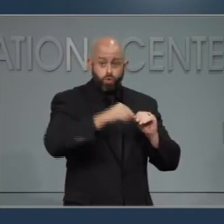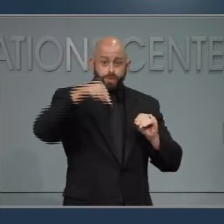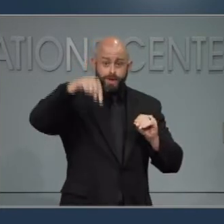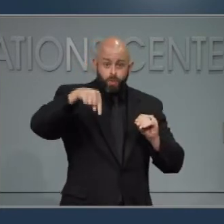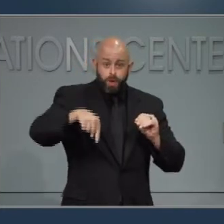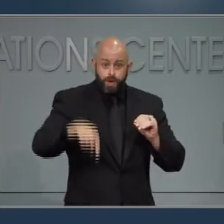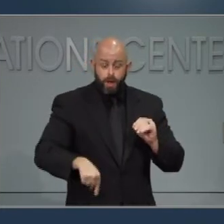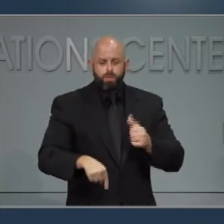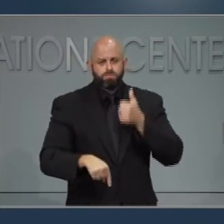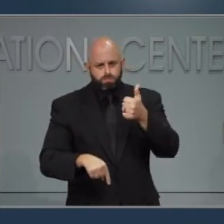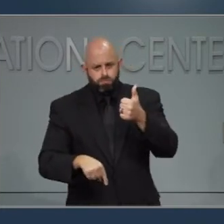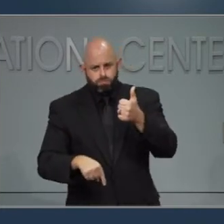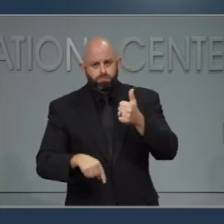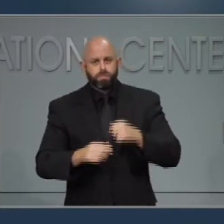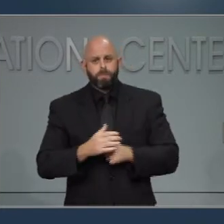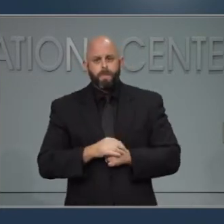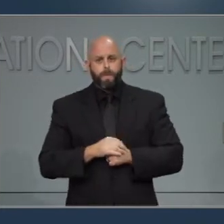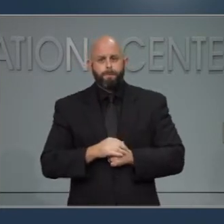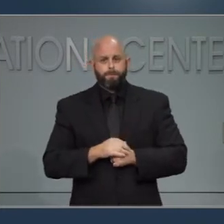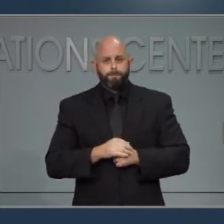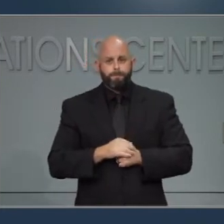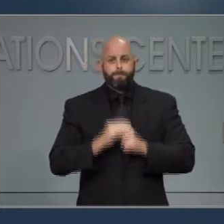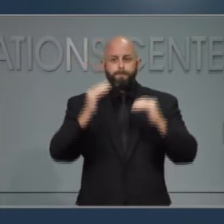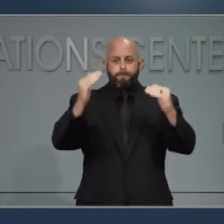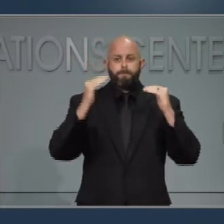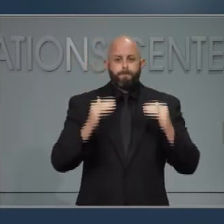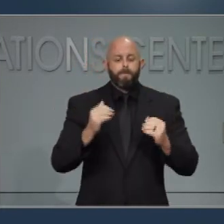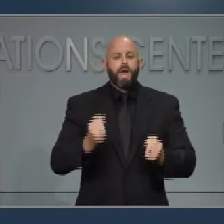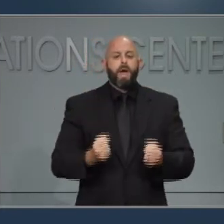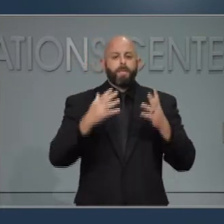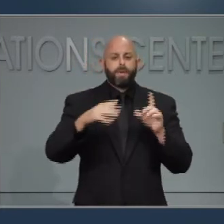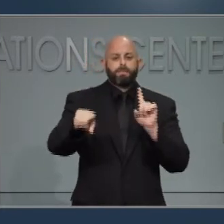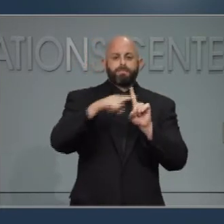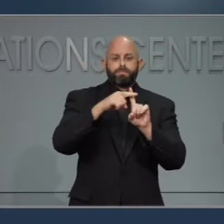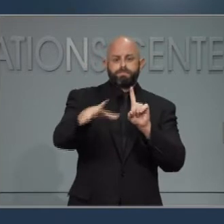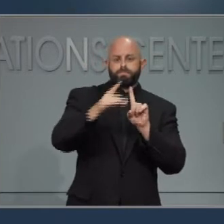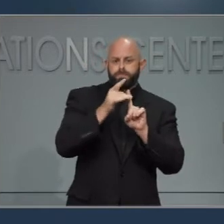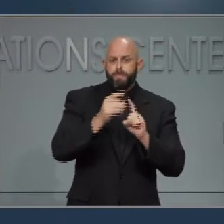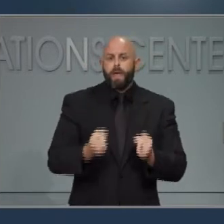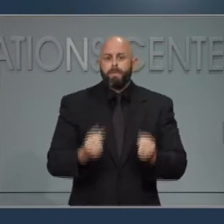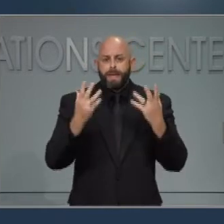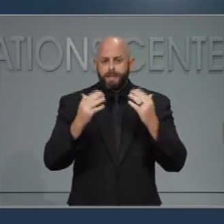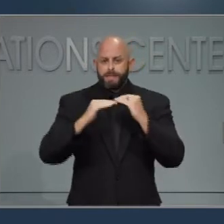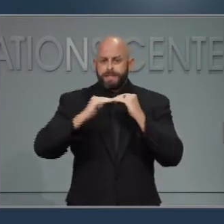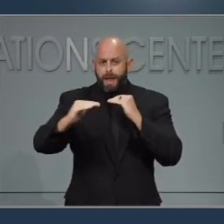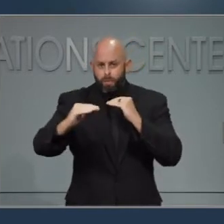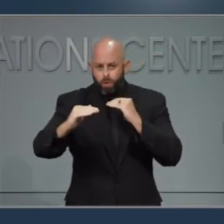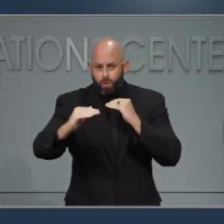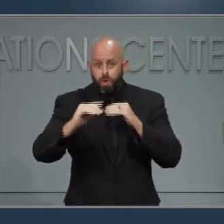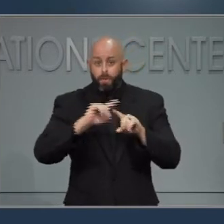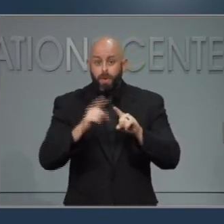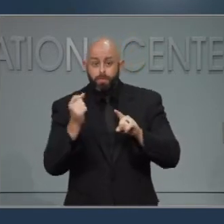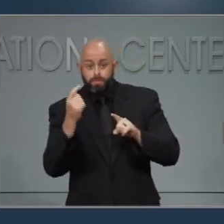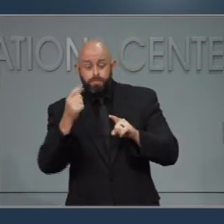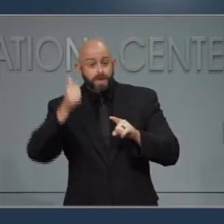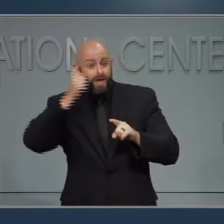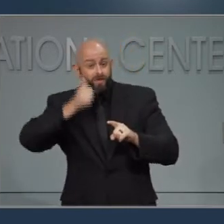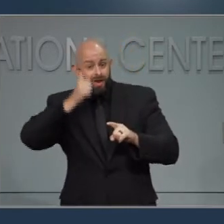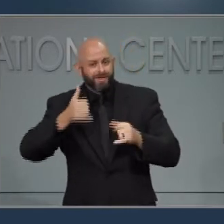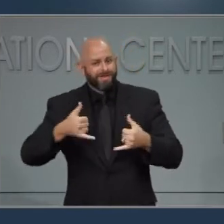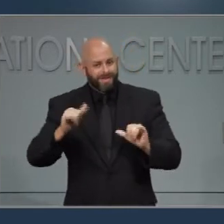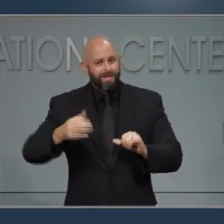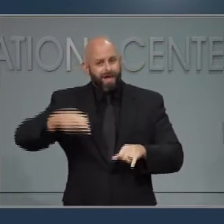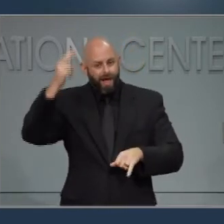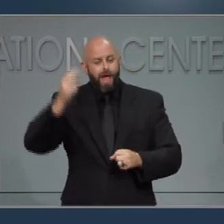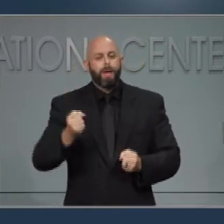line. North Carolina's trajectory of lab confirmed cases is stable, but the number of cases per day remains high,